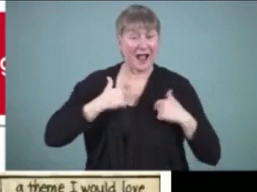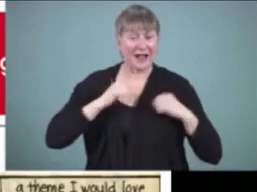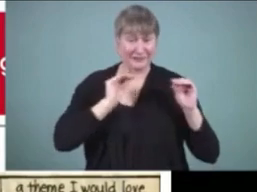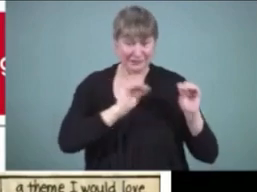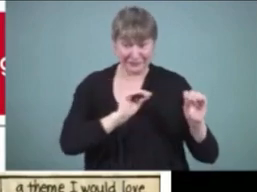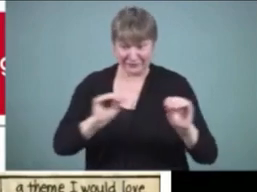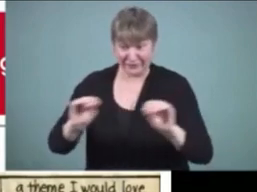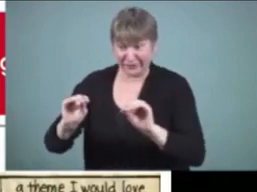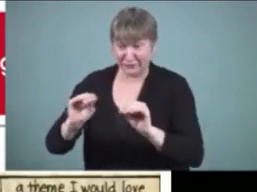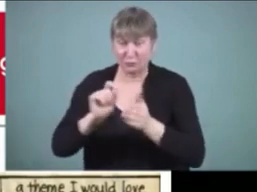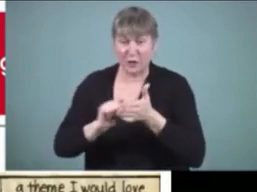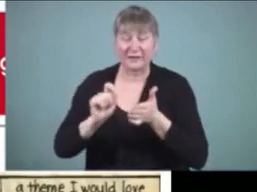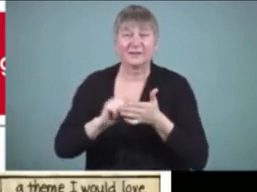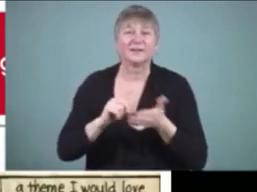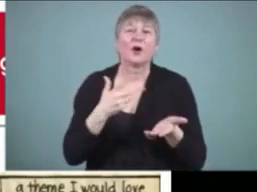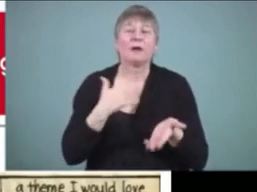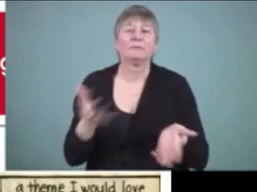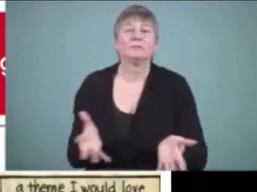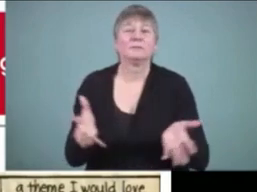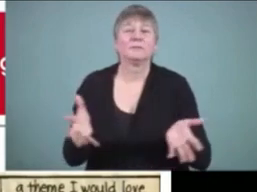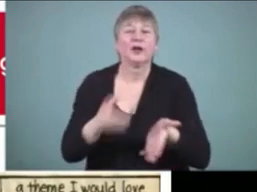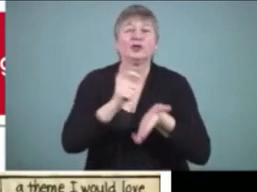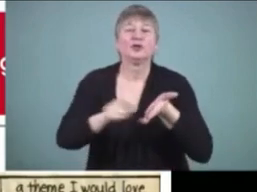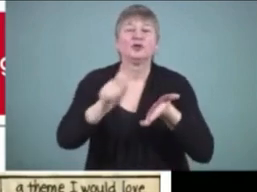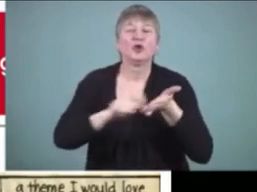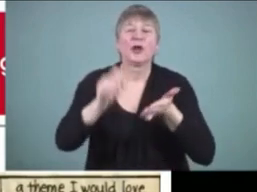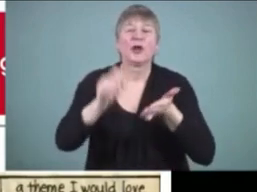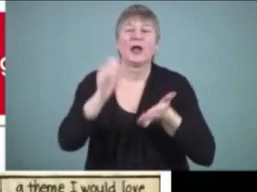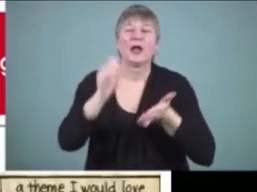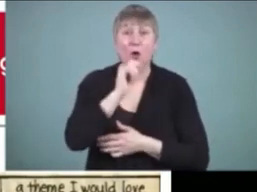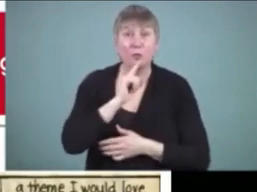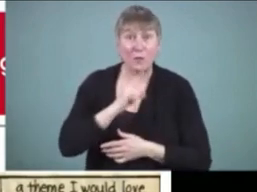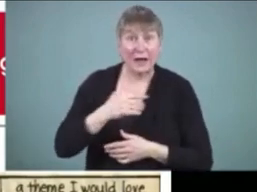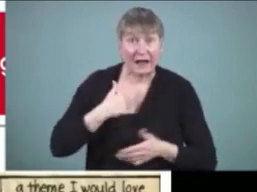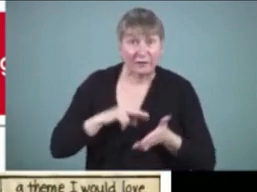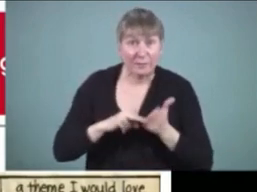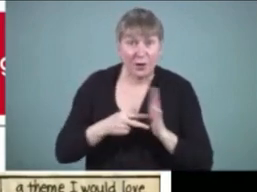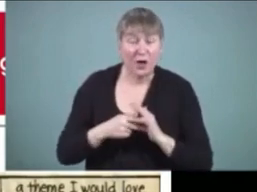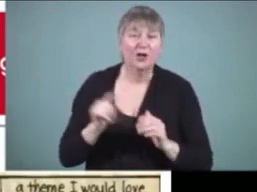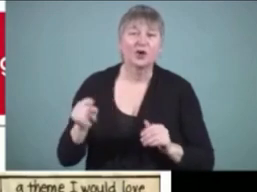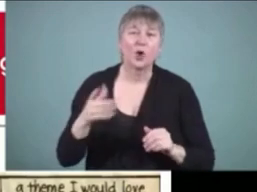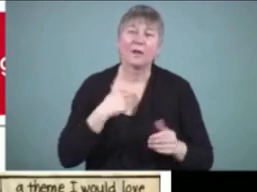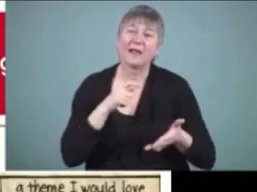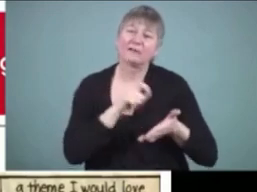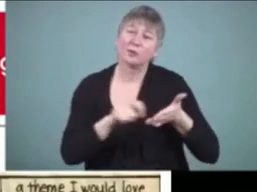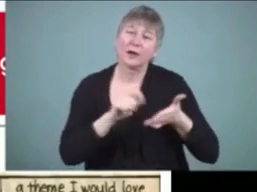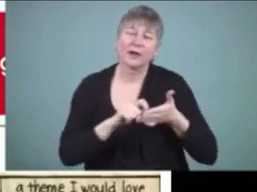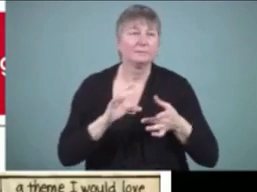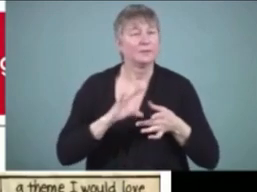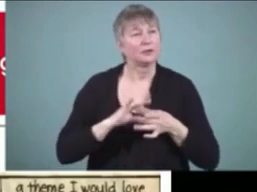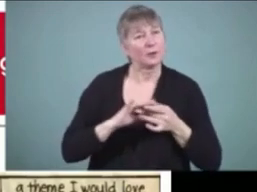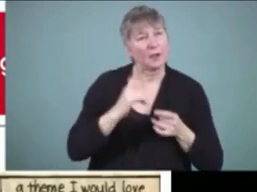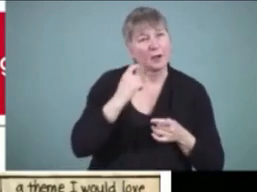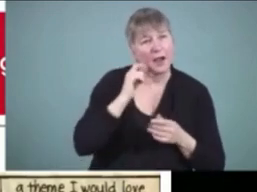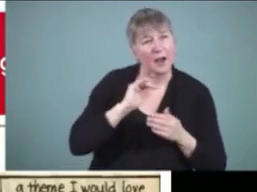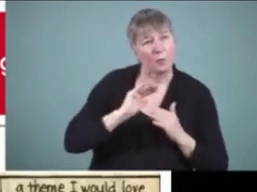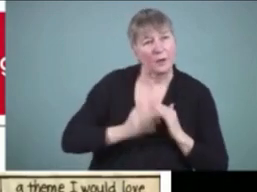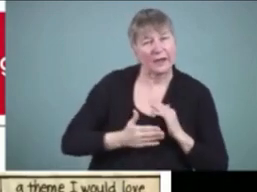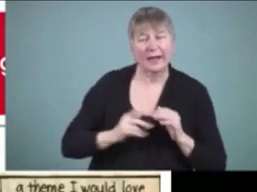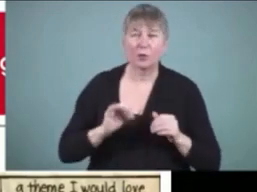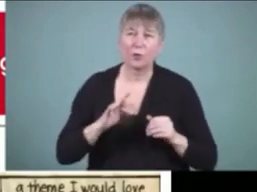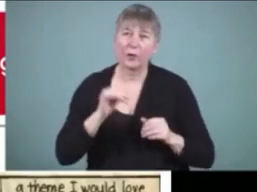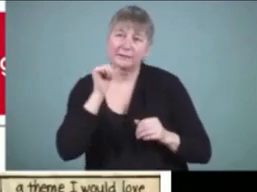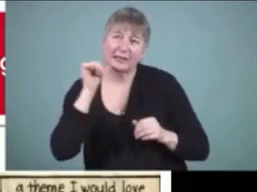when kids would journal every day, not for any particular purpose, but they had to fill in the journal and talk about what they did on the weekend or what they did